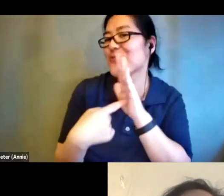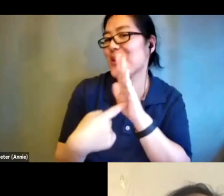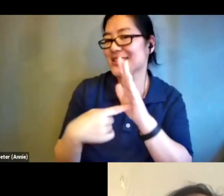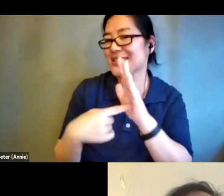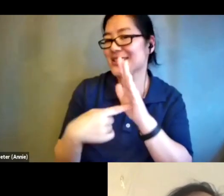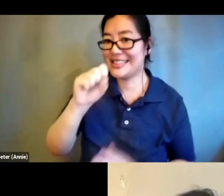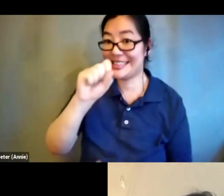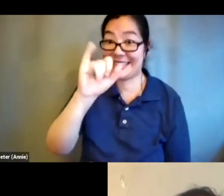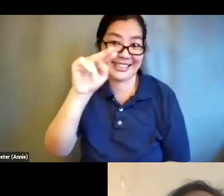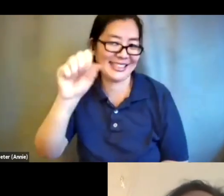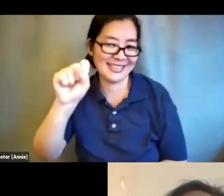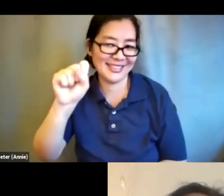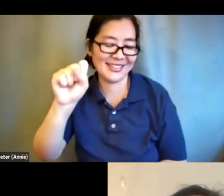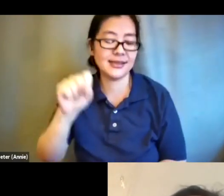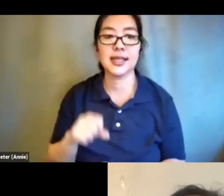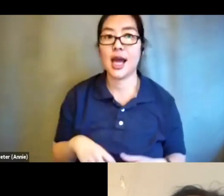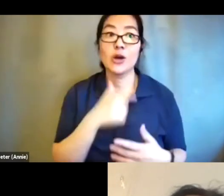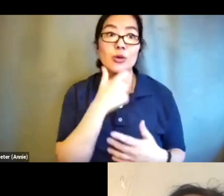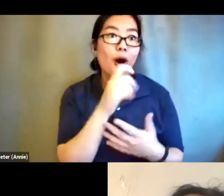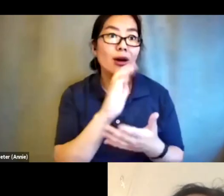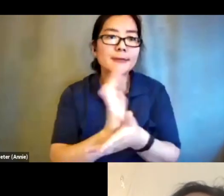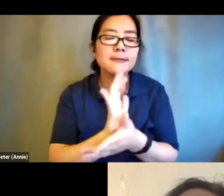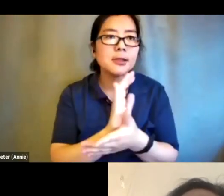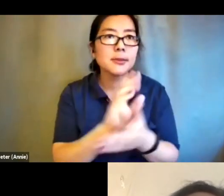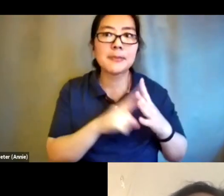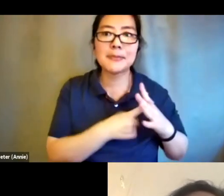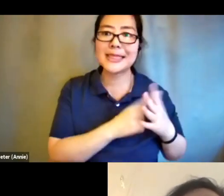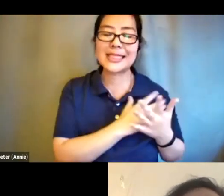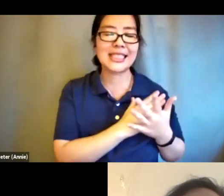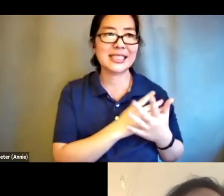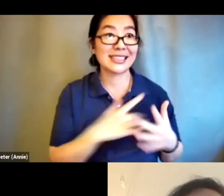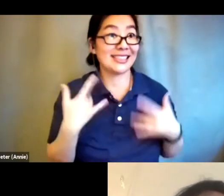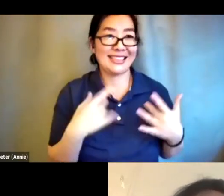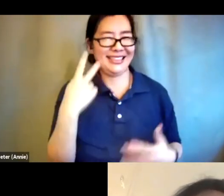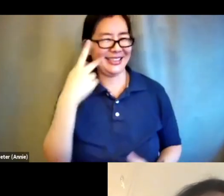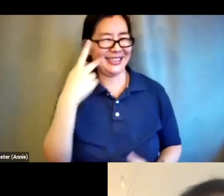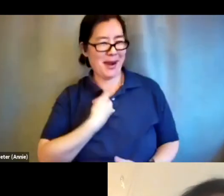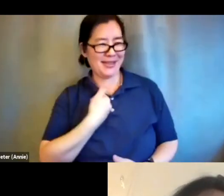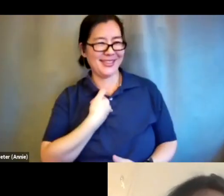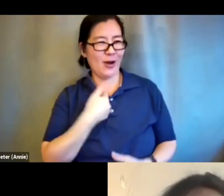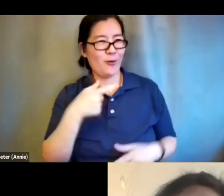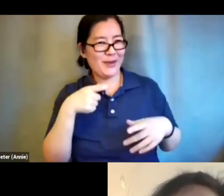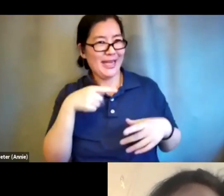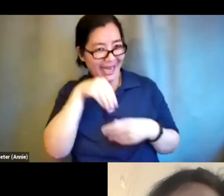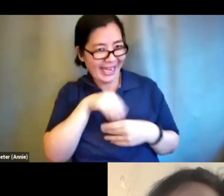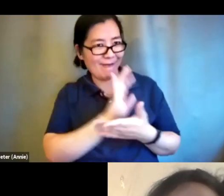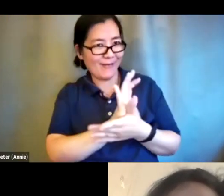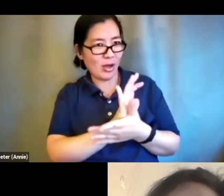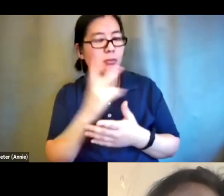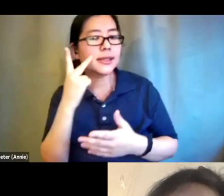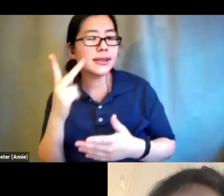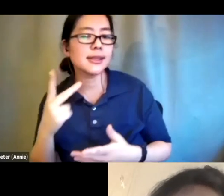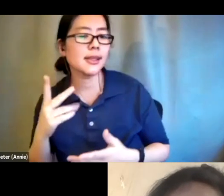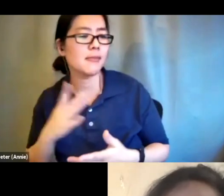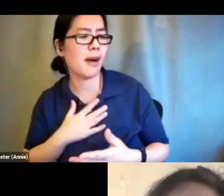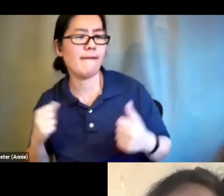always for me is accelerating to to see not only myself in film but to see my peers and it's just it's just wonderful so uh